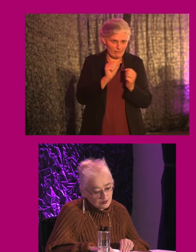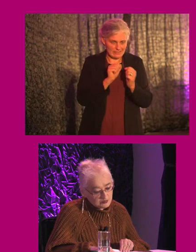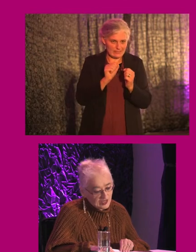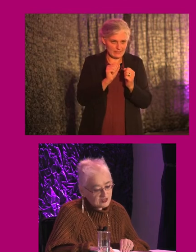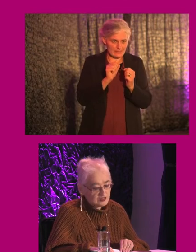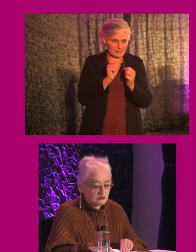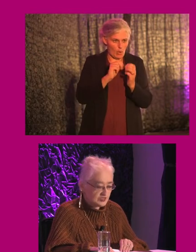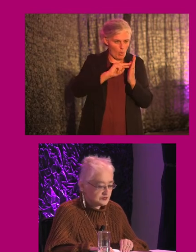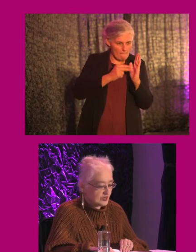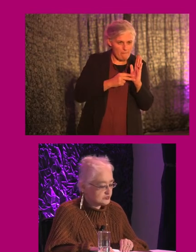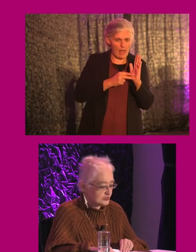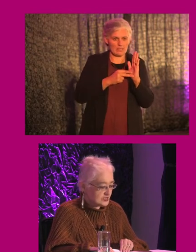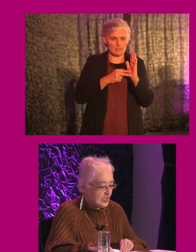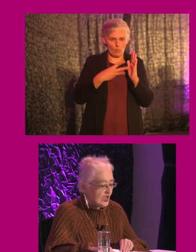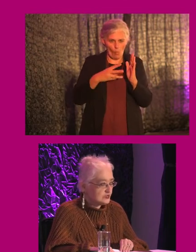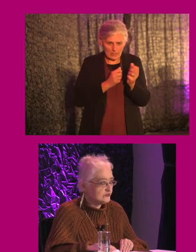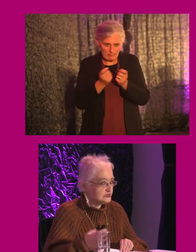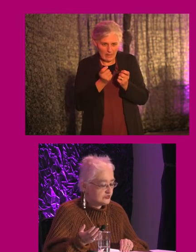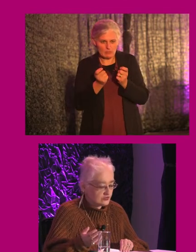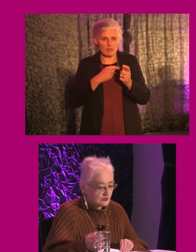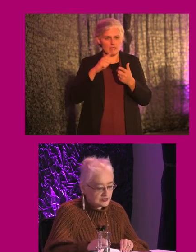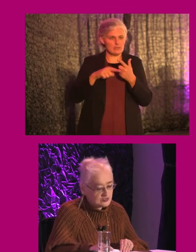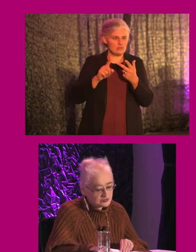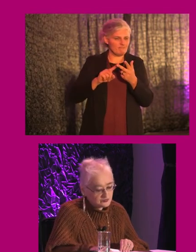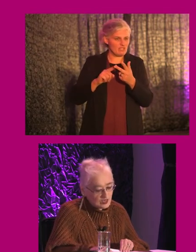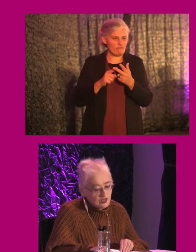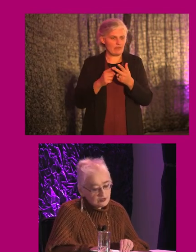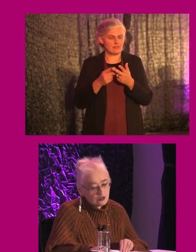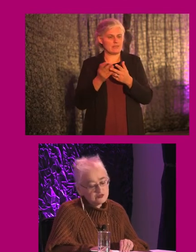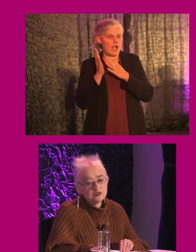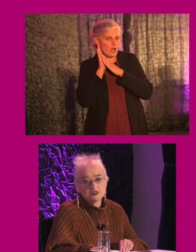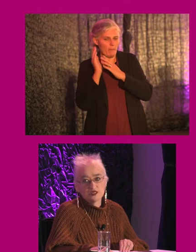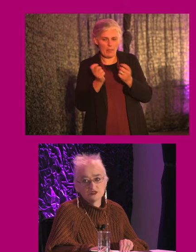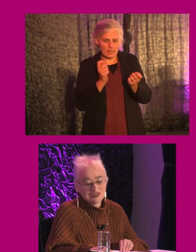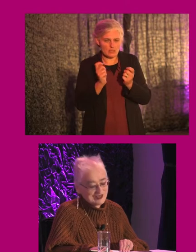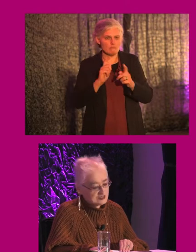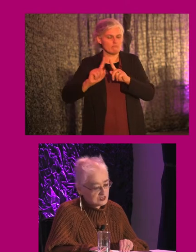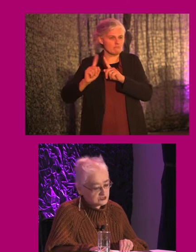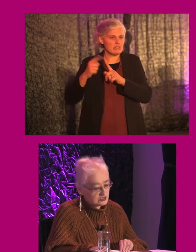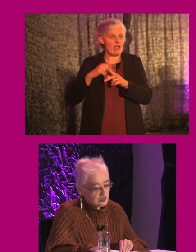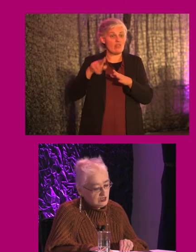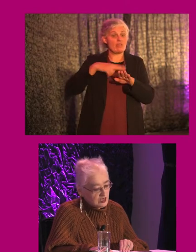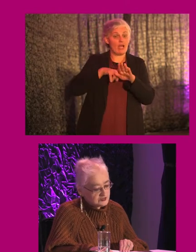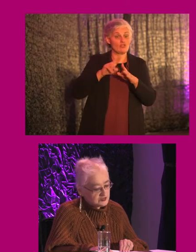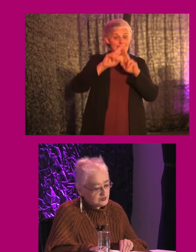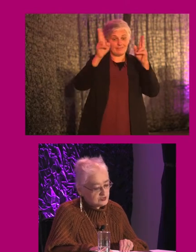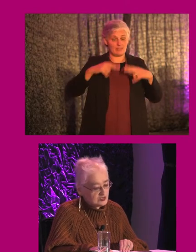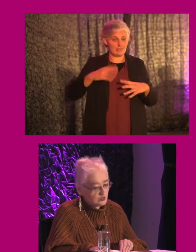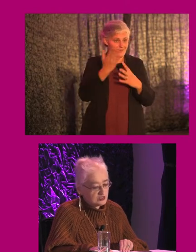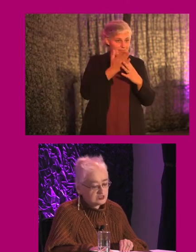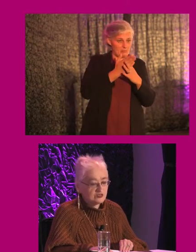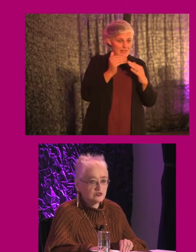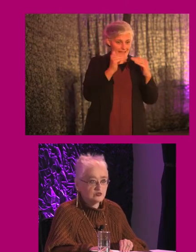planning, waste management, and provision of accommodation, there are also international and national accessibility,